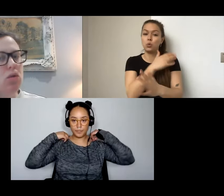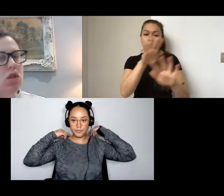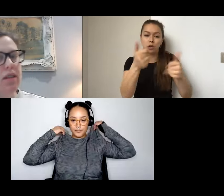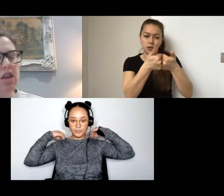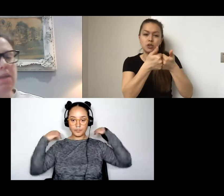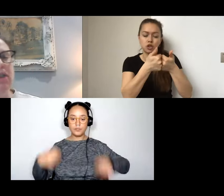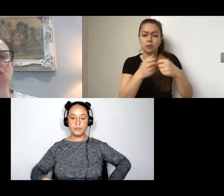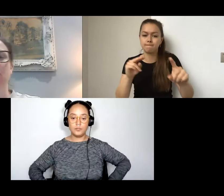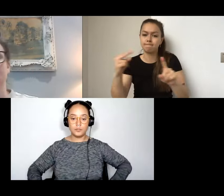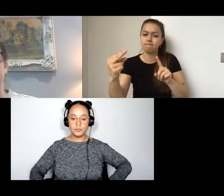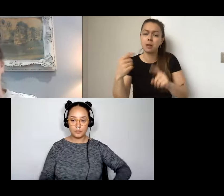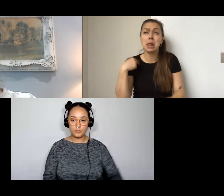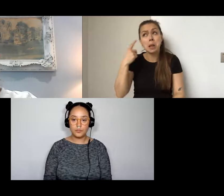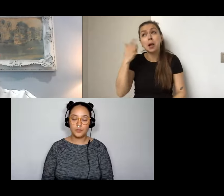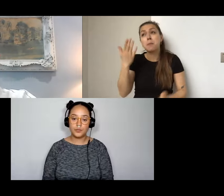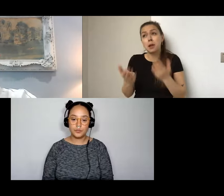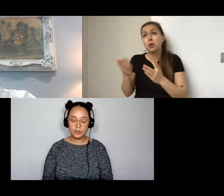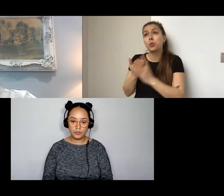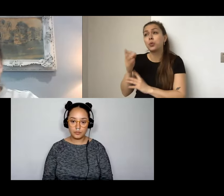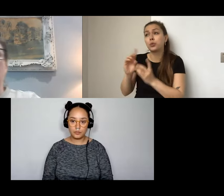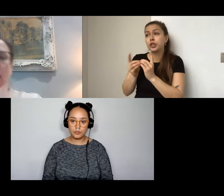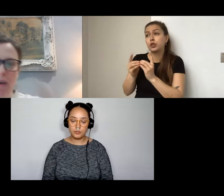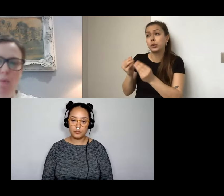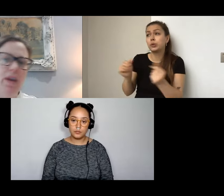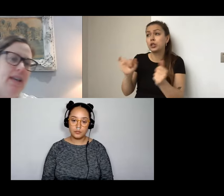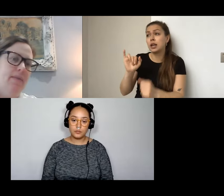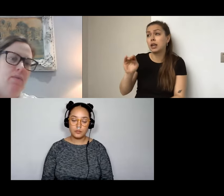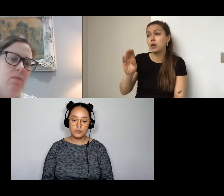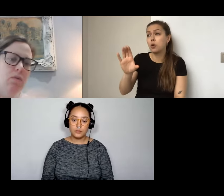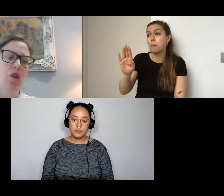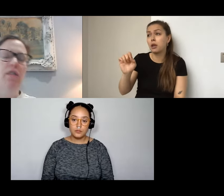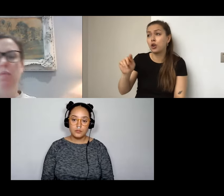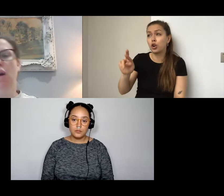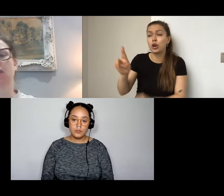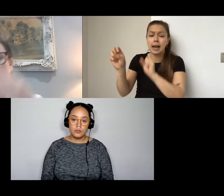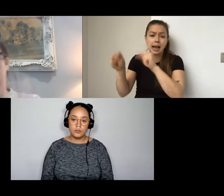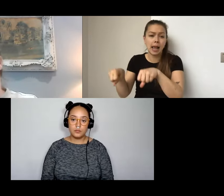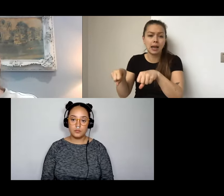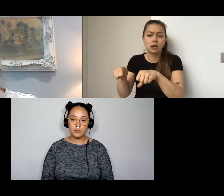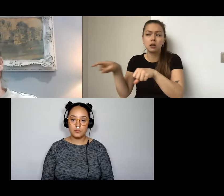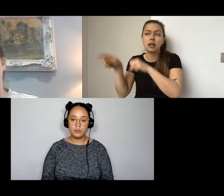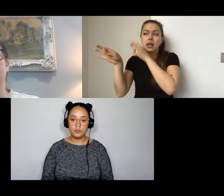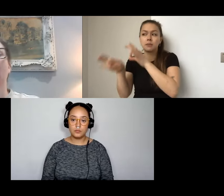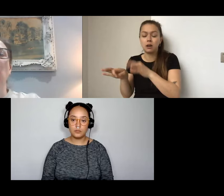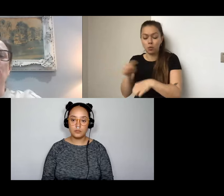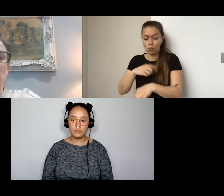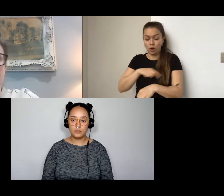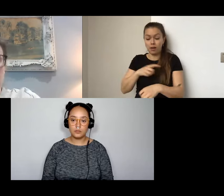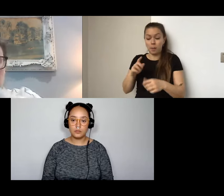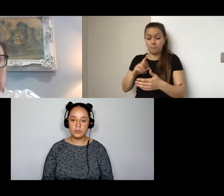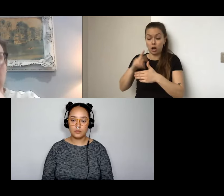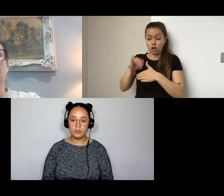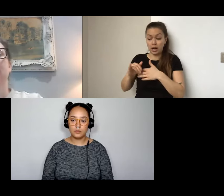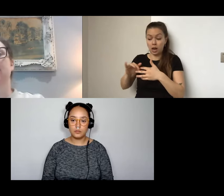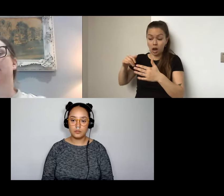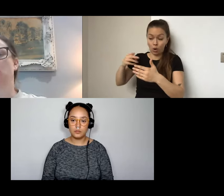digital solutions incubator. You might say like, you know, we, we took this project to this stage. Now we're looking